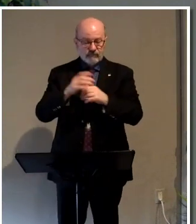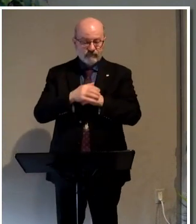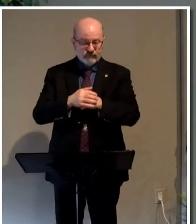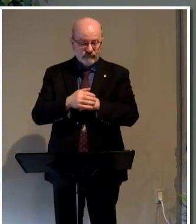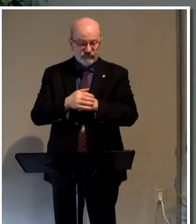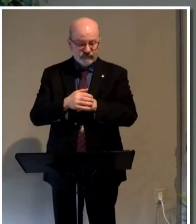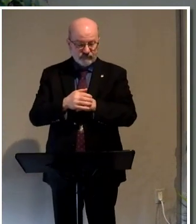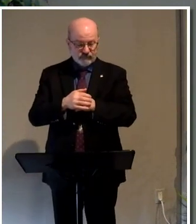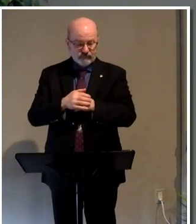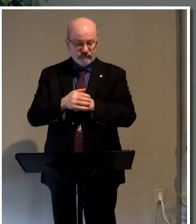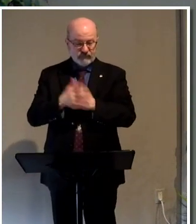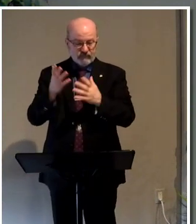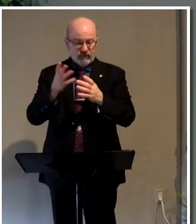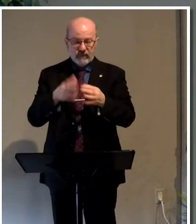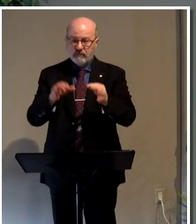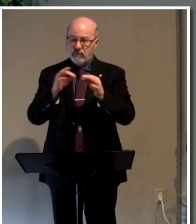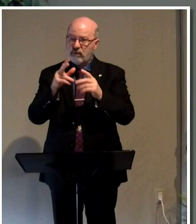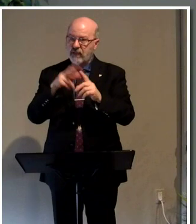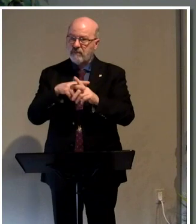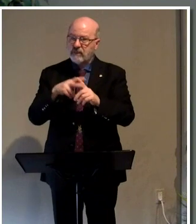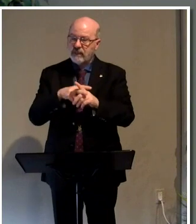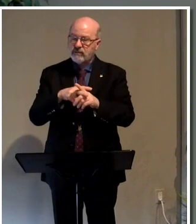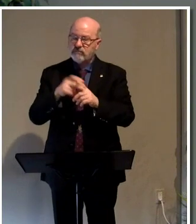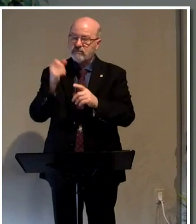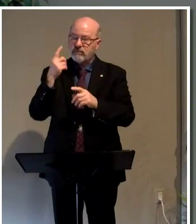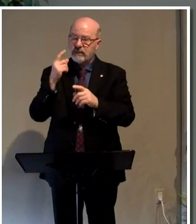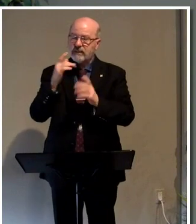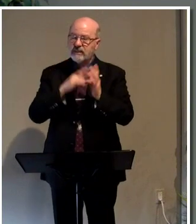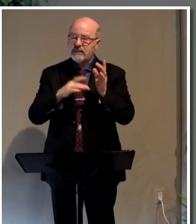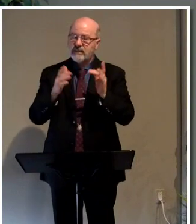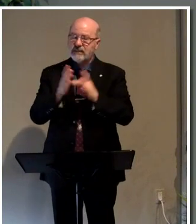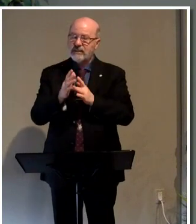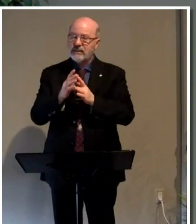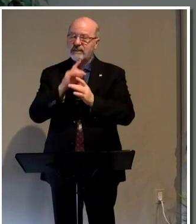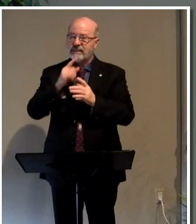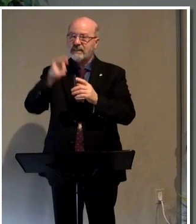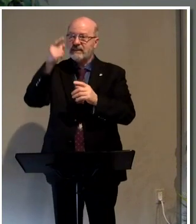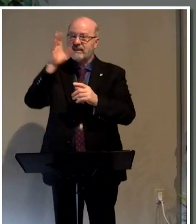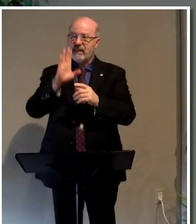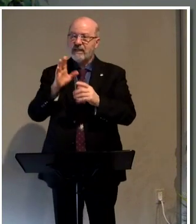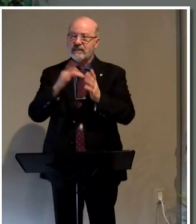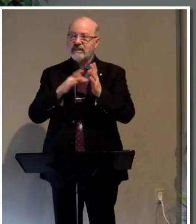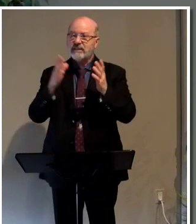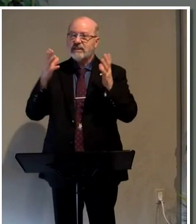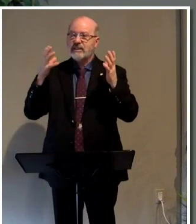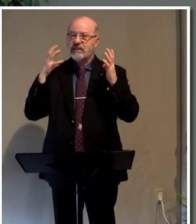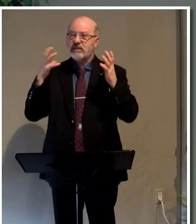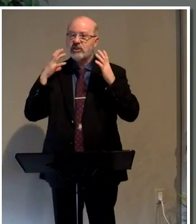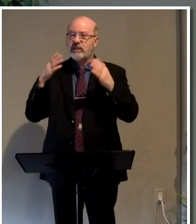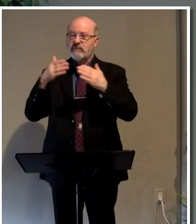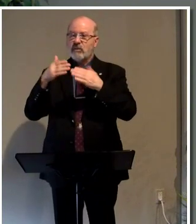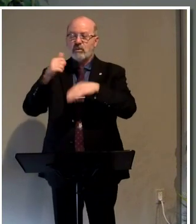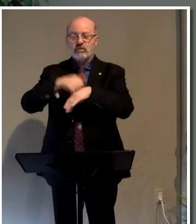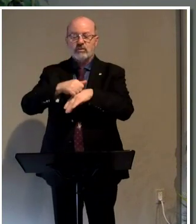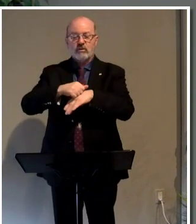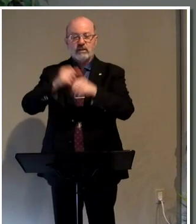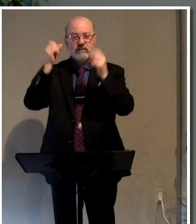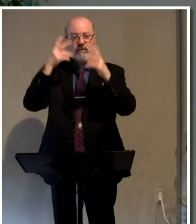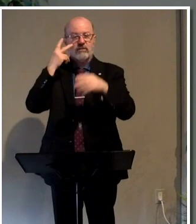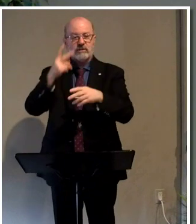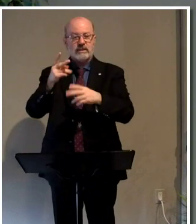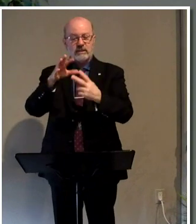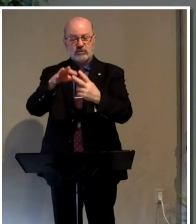it's a key application when you really understand Jesus is God and he is the cornerstone that the Father sees as